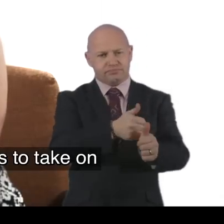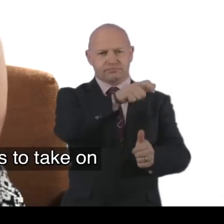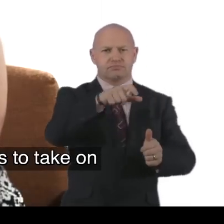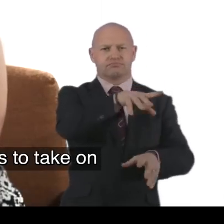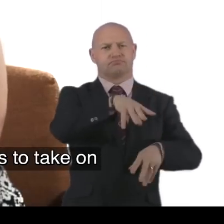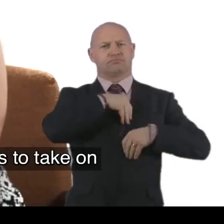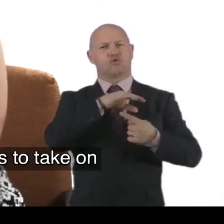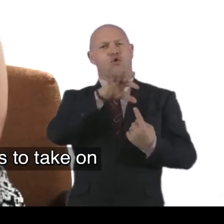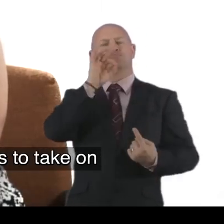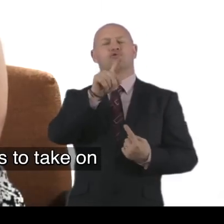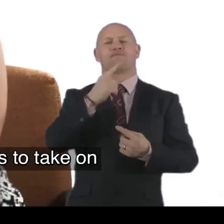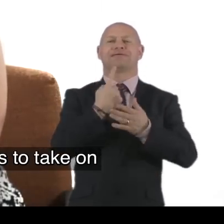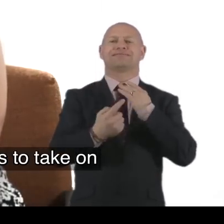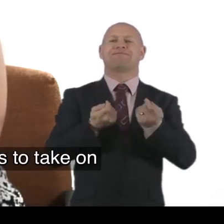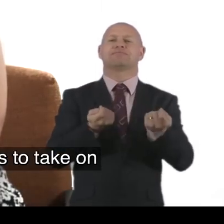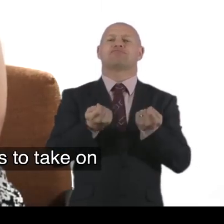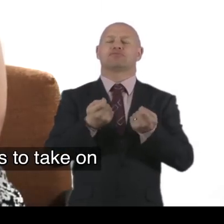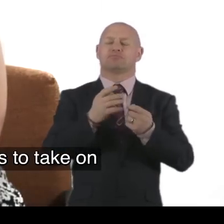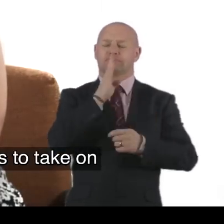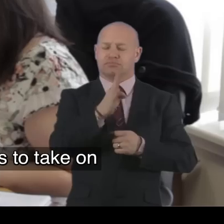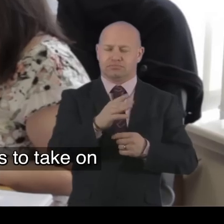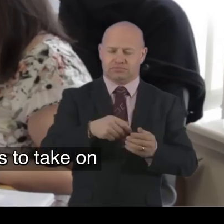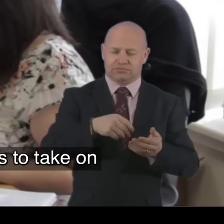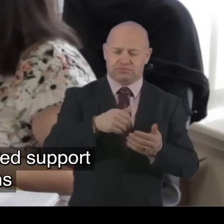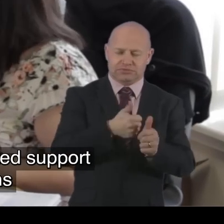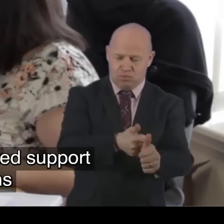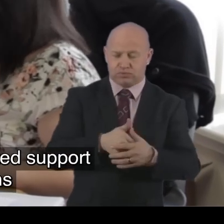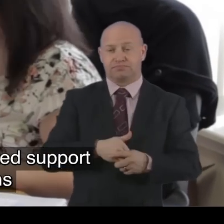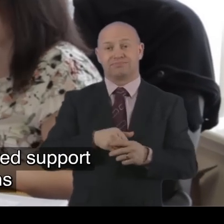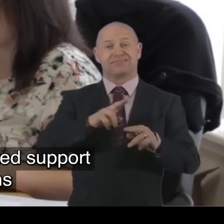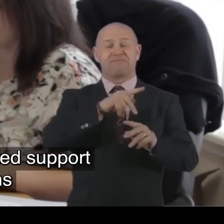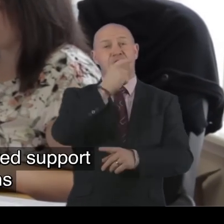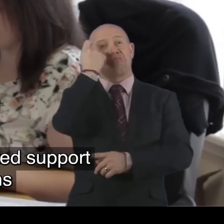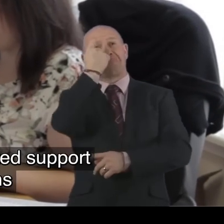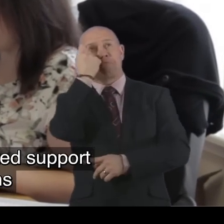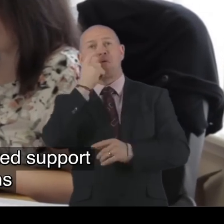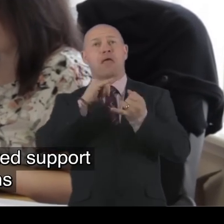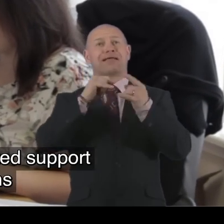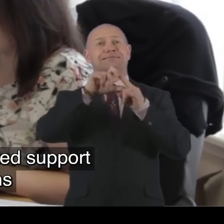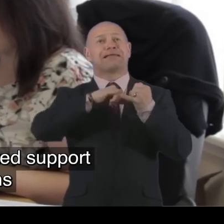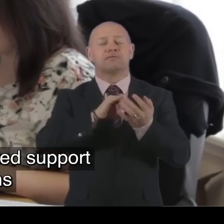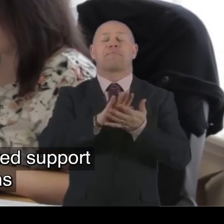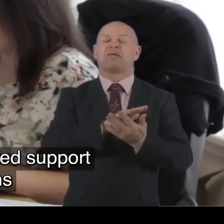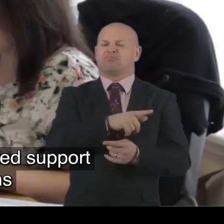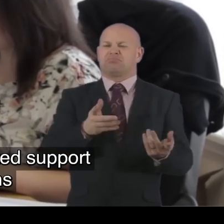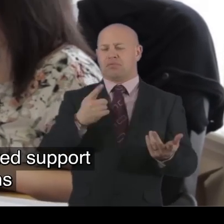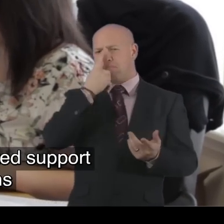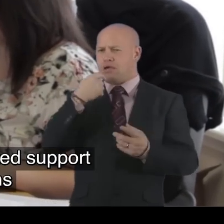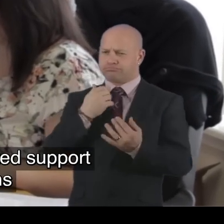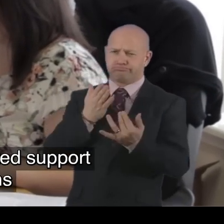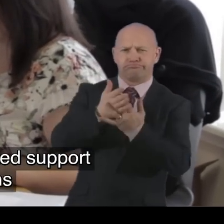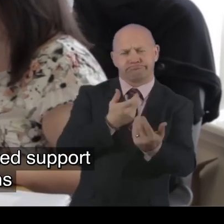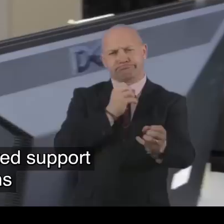do is support to individuals who take on the option of self-directed support. Or even if you're just thinking about self-directed support. We can come out and just